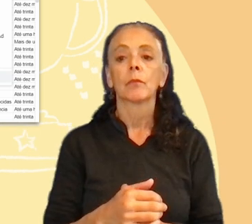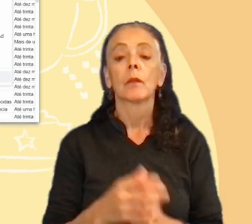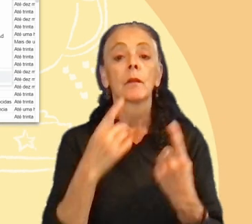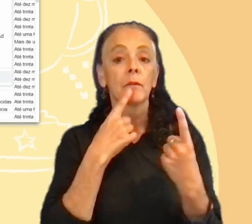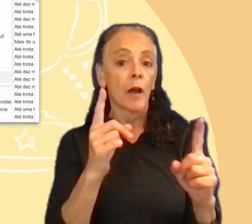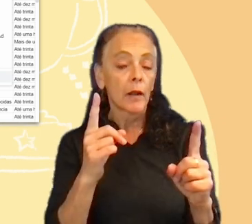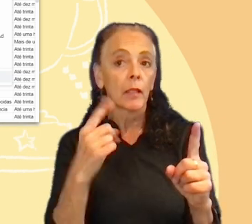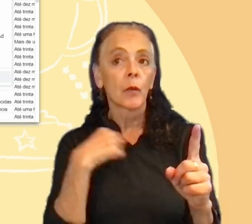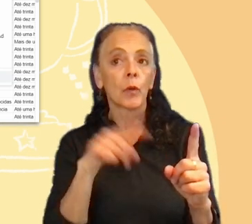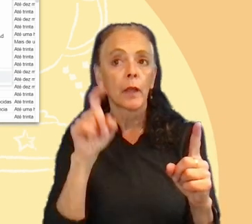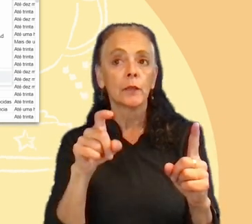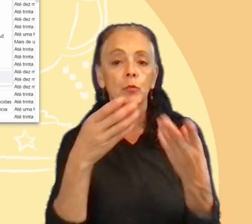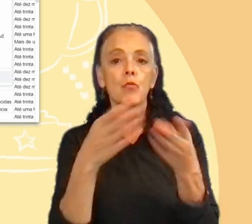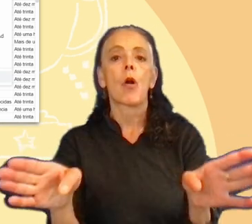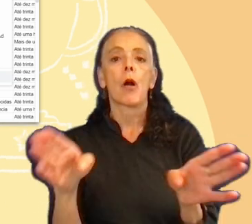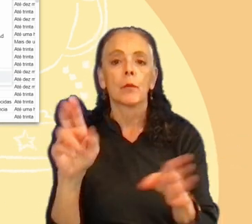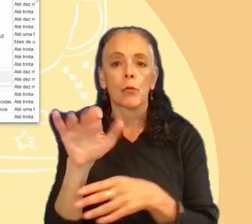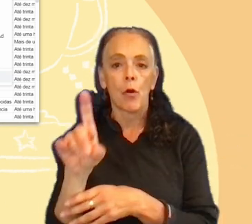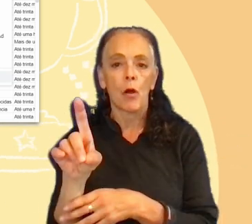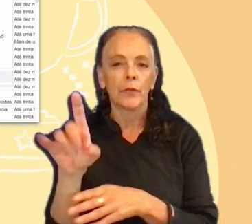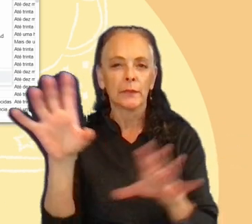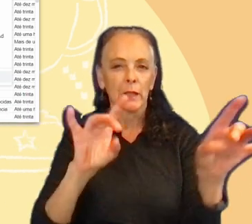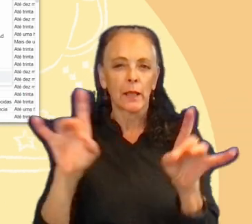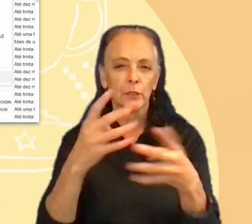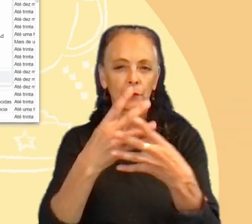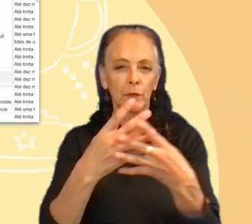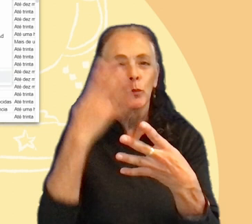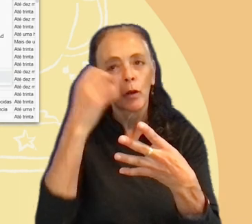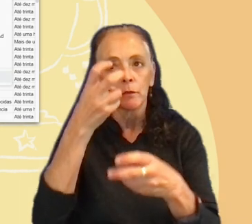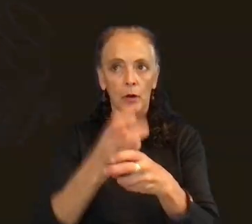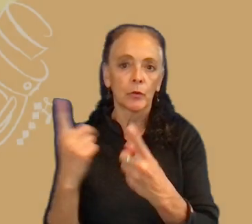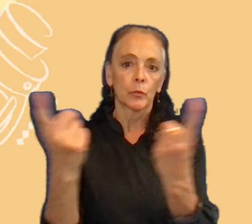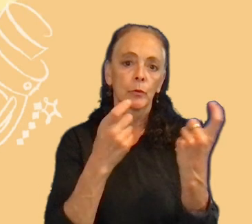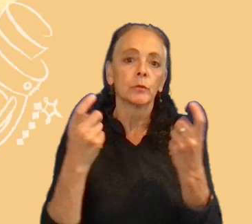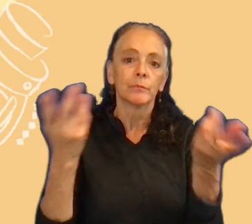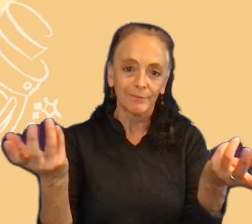to broad the selection filters because it's hard to recruit, as you saw.